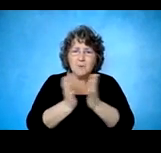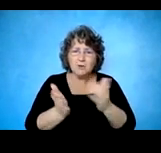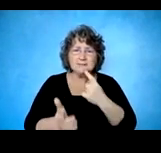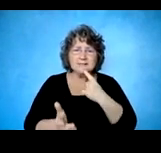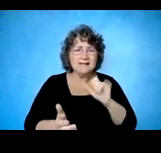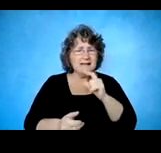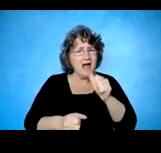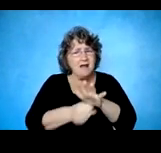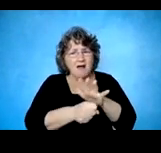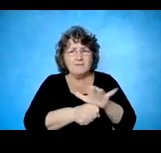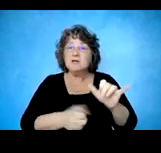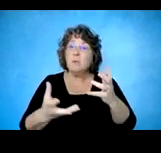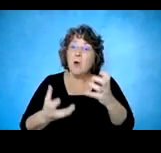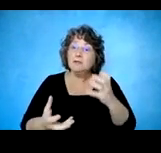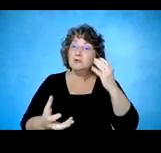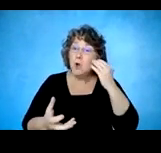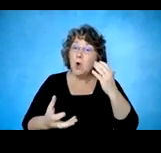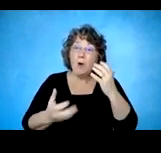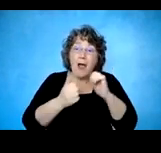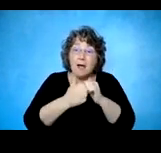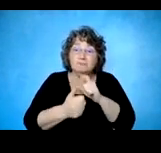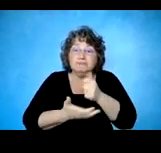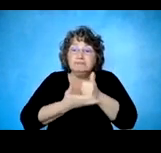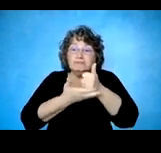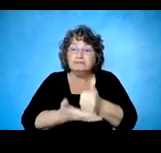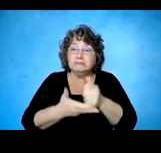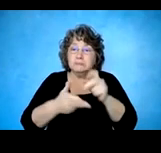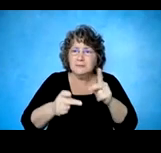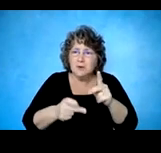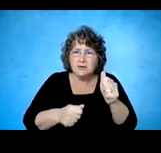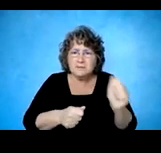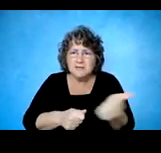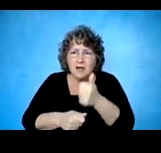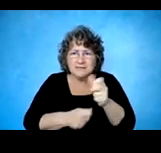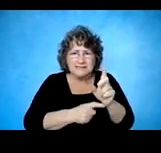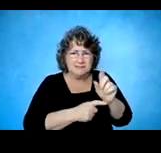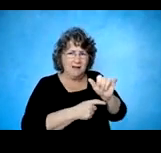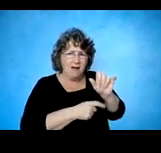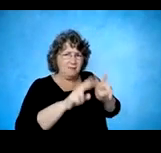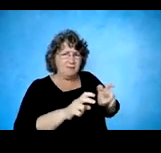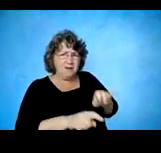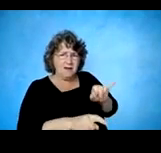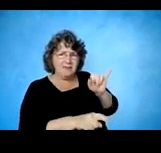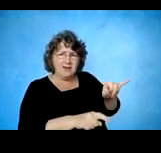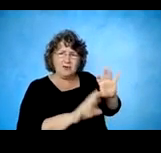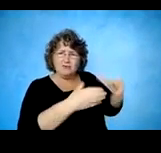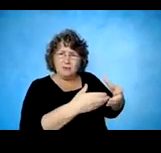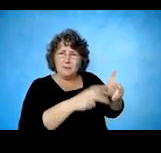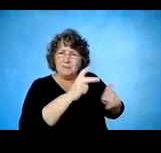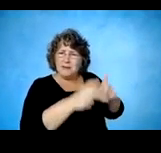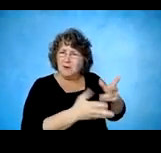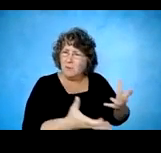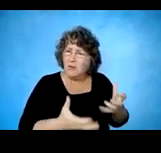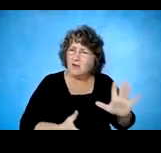disabilities and want to know what is their life going to be like and how can he help them improve their